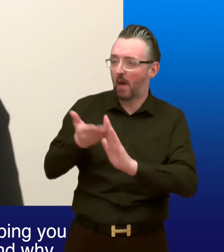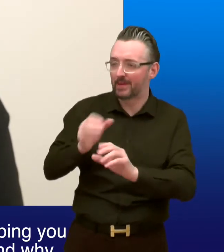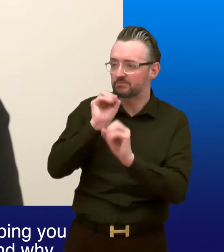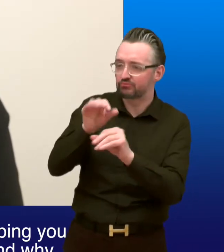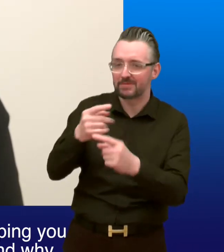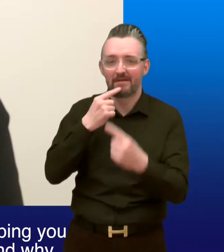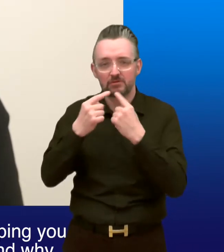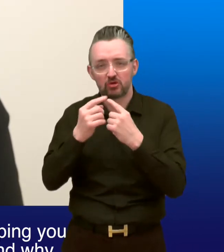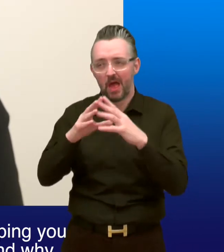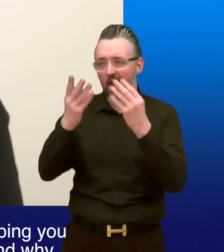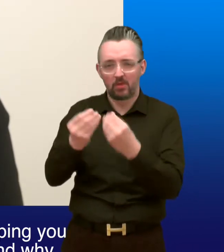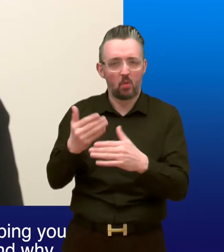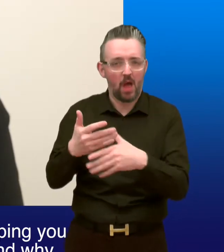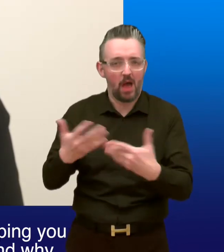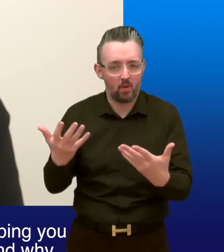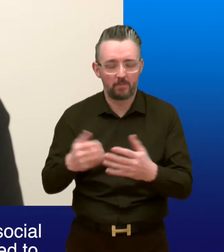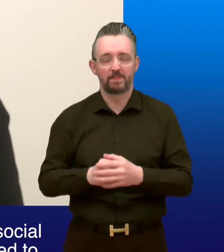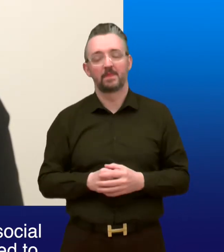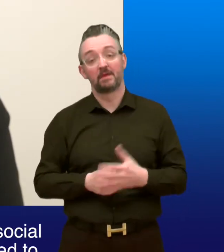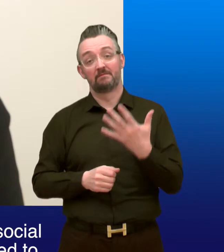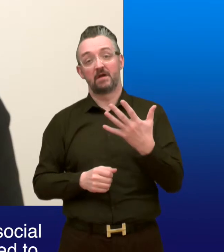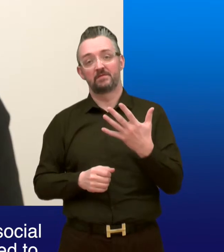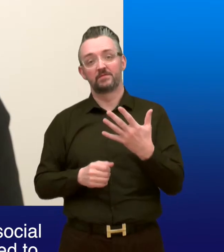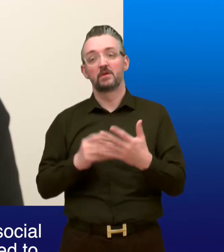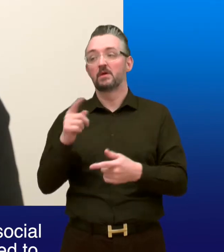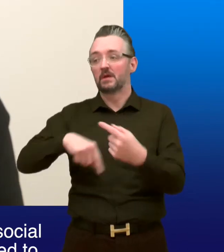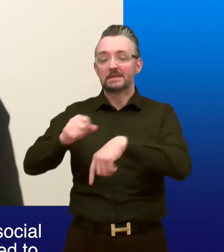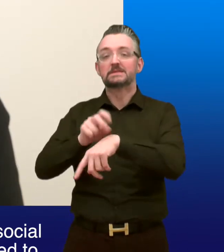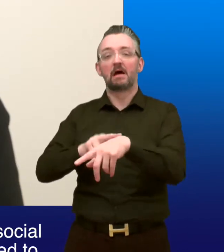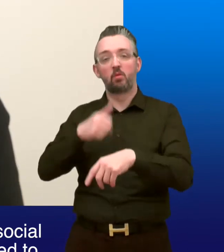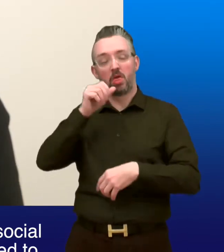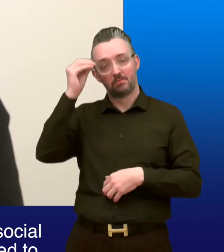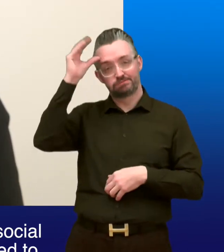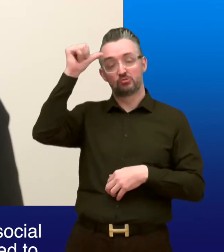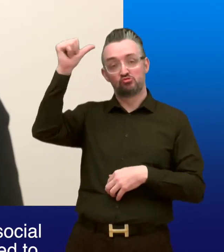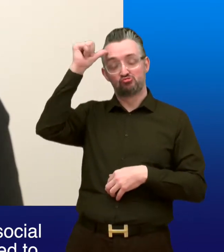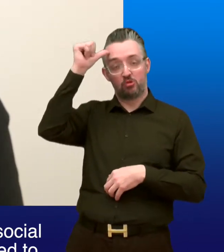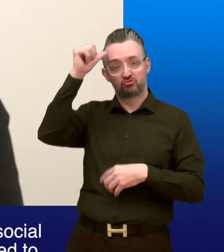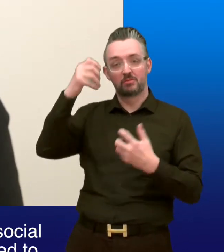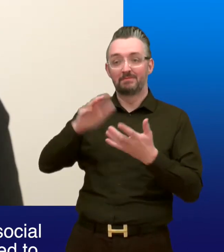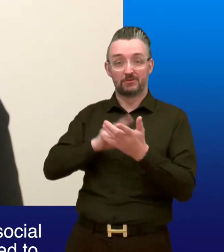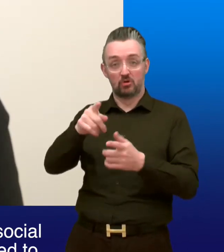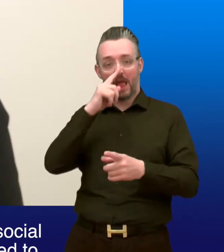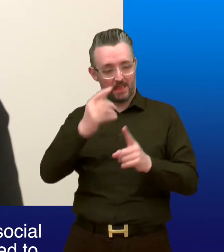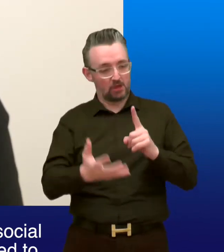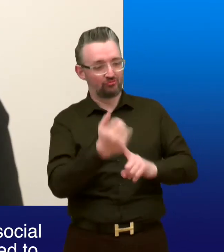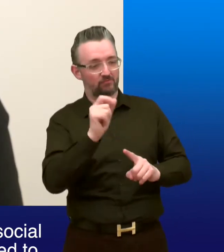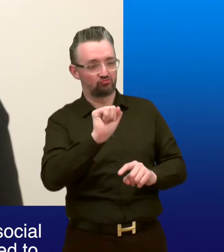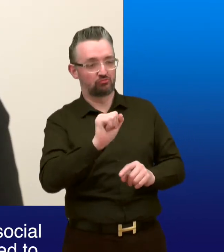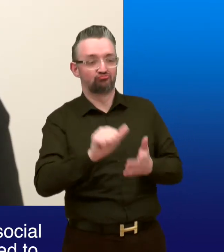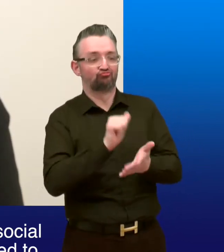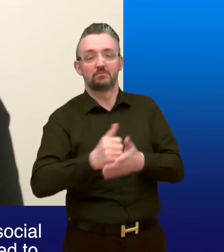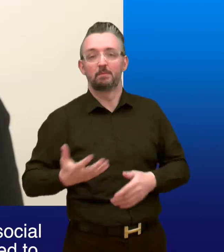and explaining what will happen and why. 5. Ensure staff are knowledgeable about Social Security to help you get what you're entitled